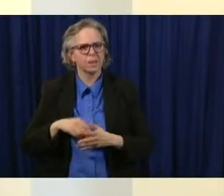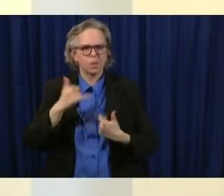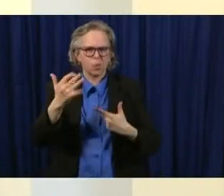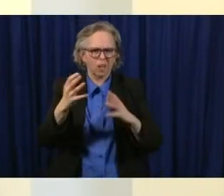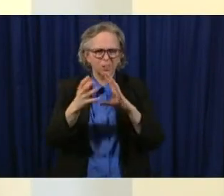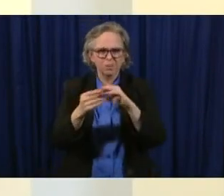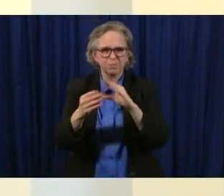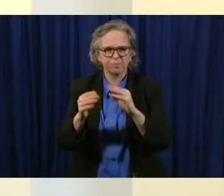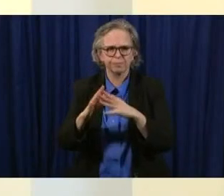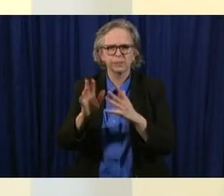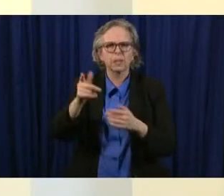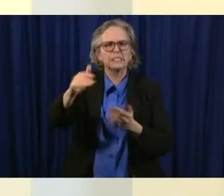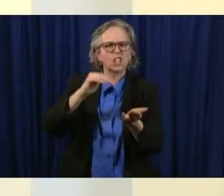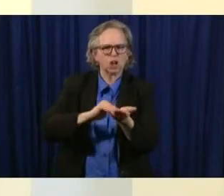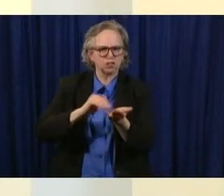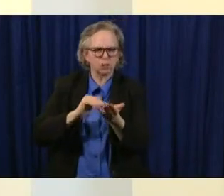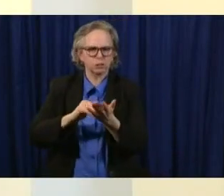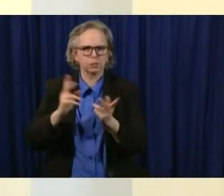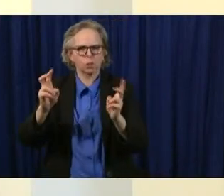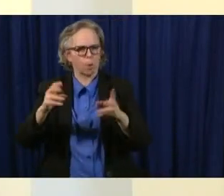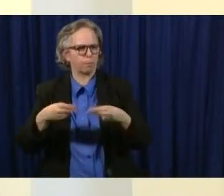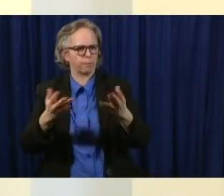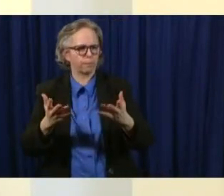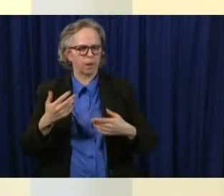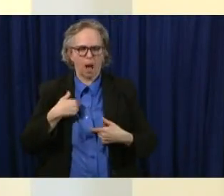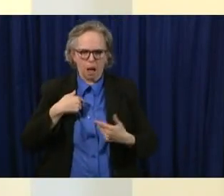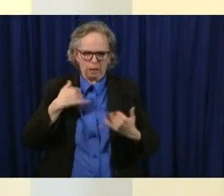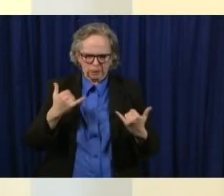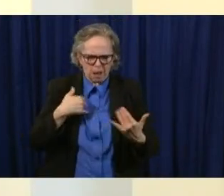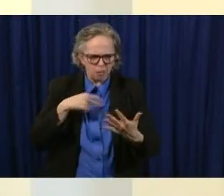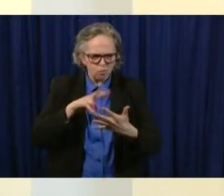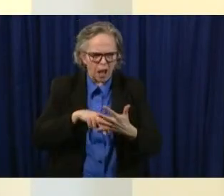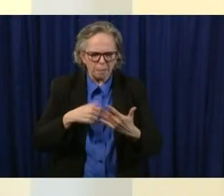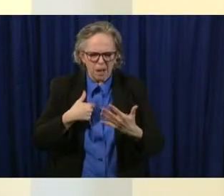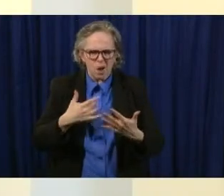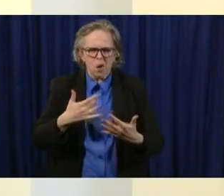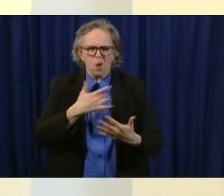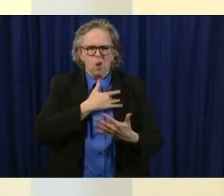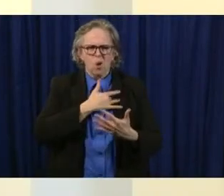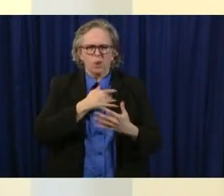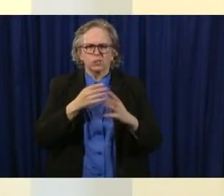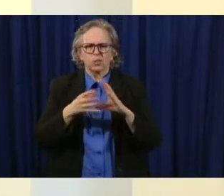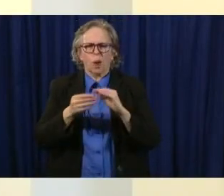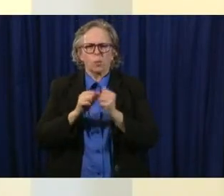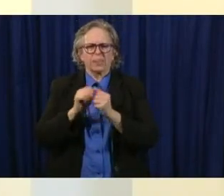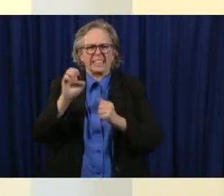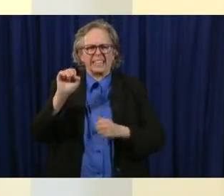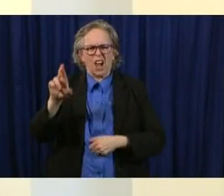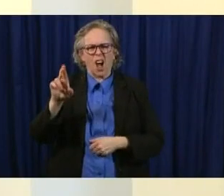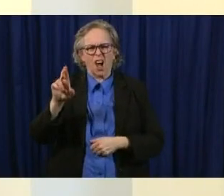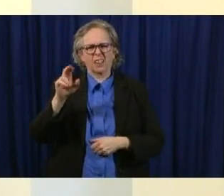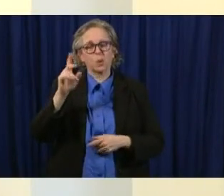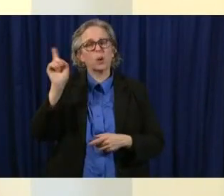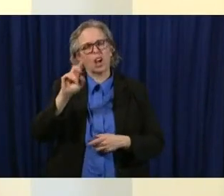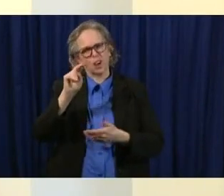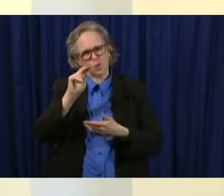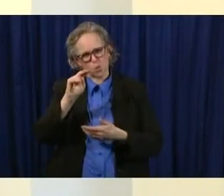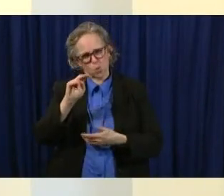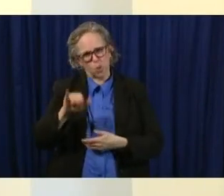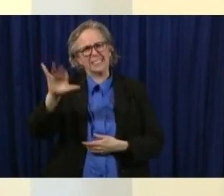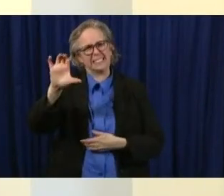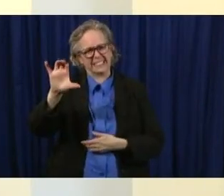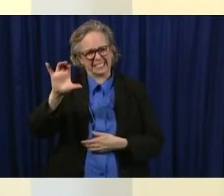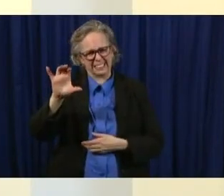um about an er doc in new york city um she had been in the thick of things um treating coronavirus